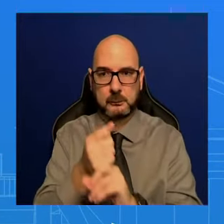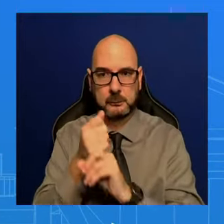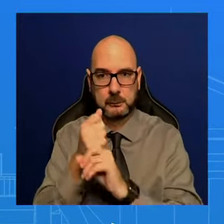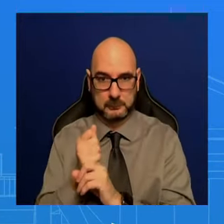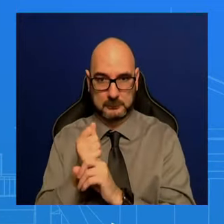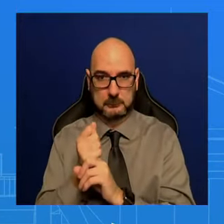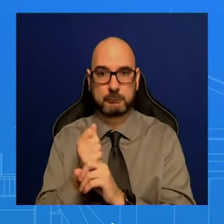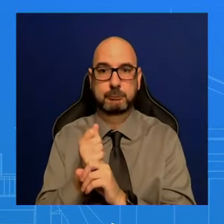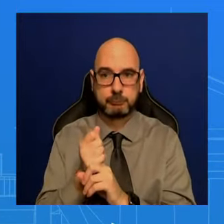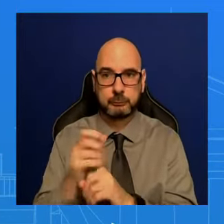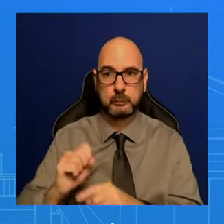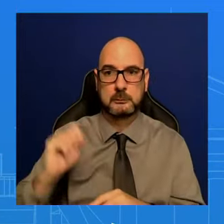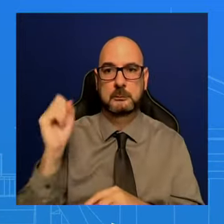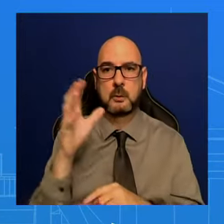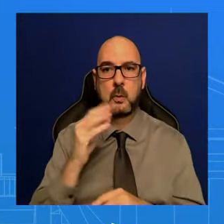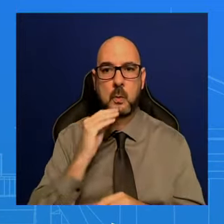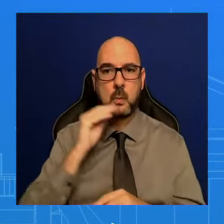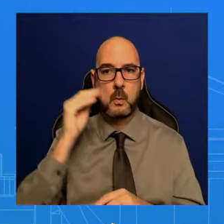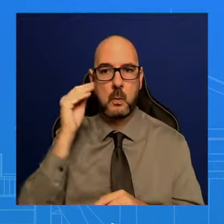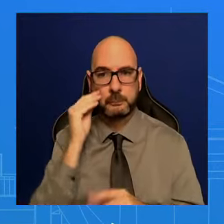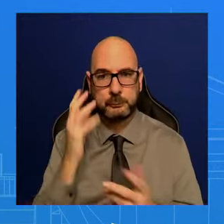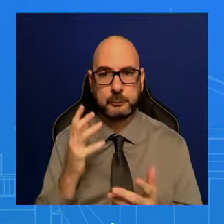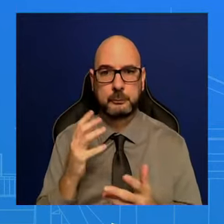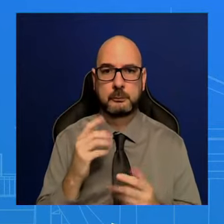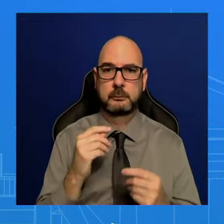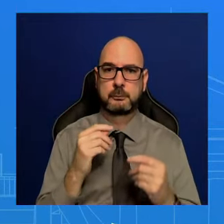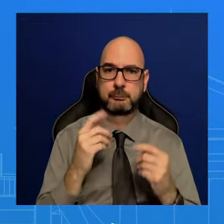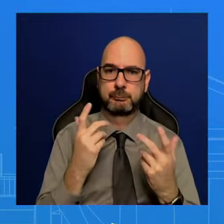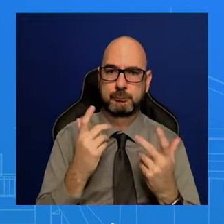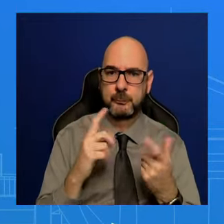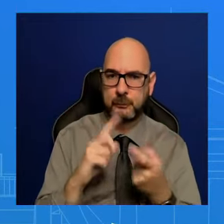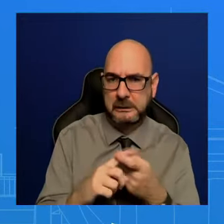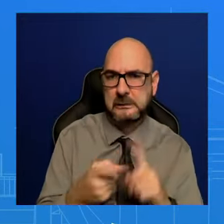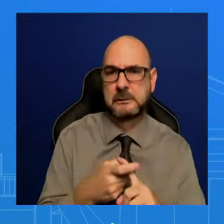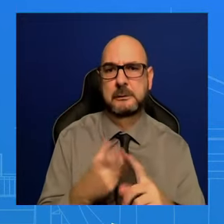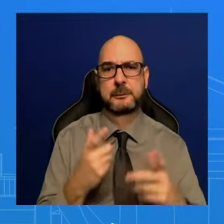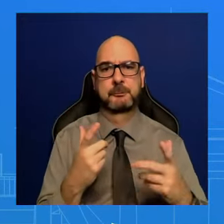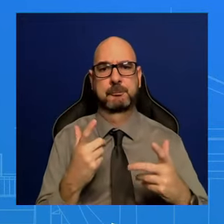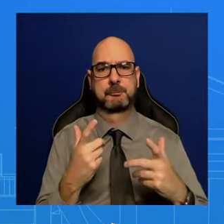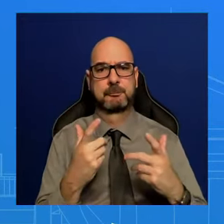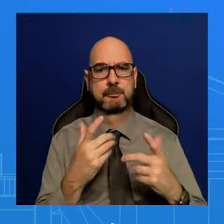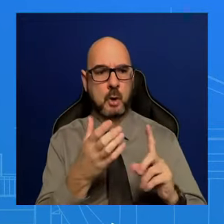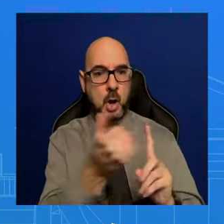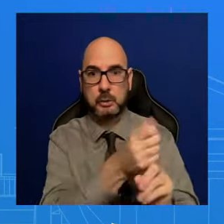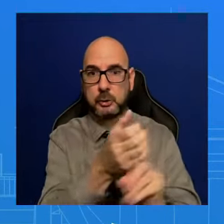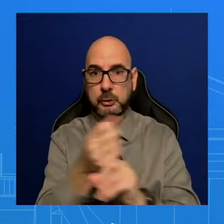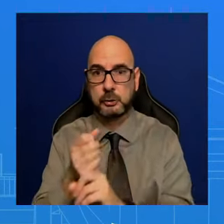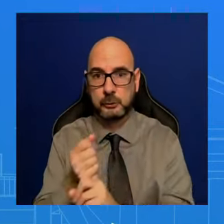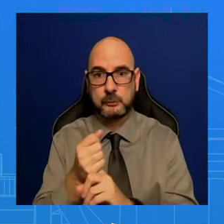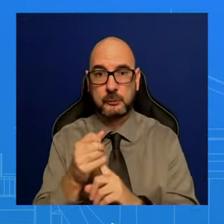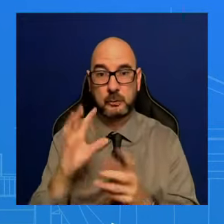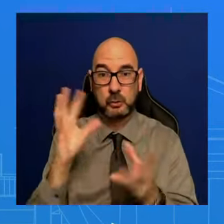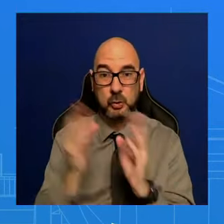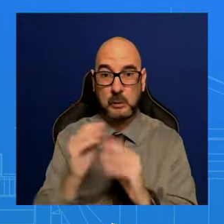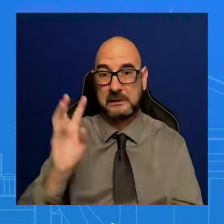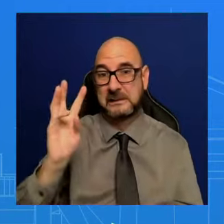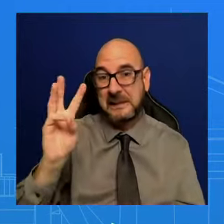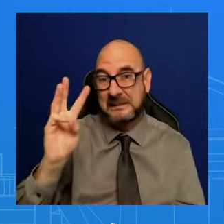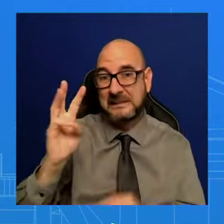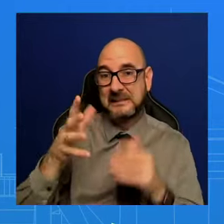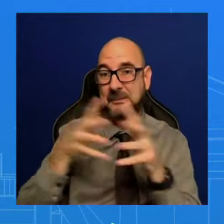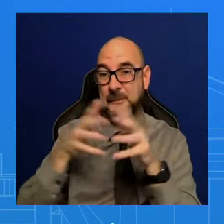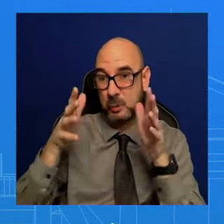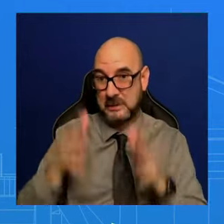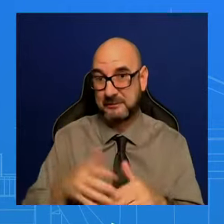And let's not forget the hostages include about six Americans. And so that's incredibly important. At the same time, let's not forget getting